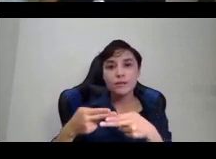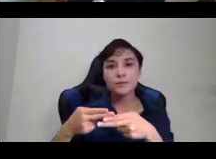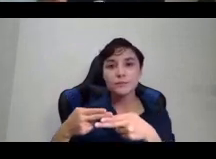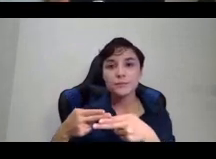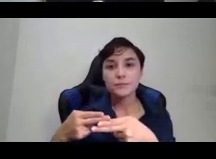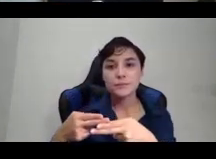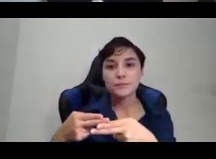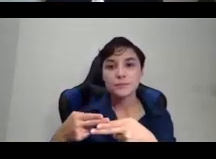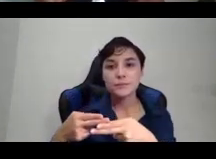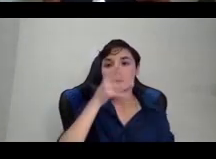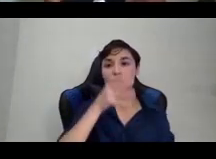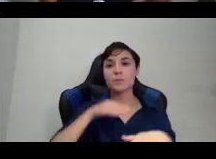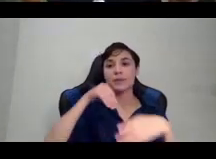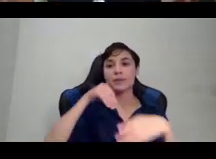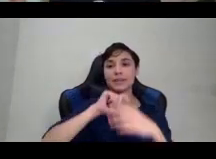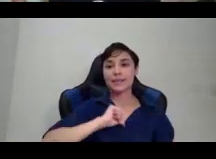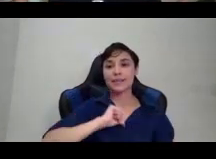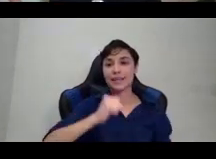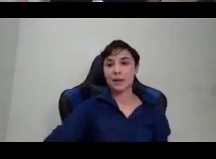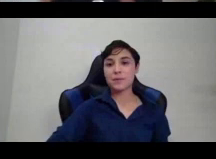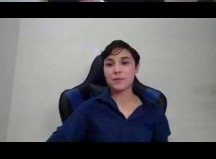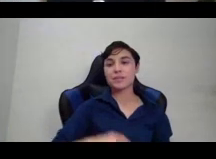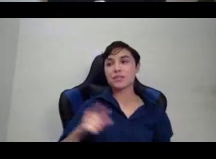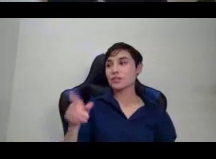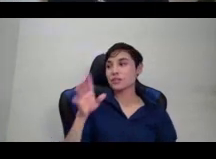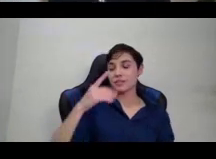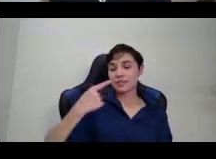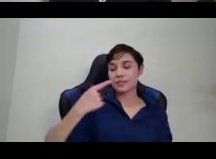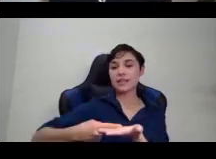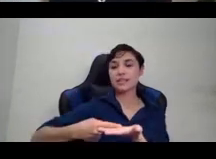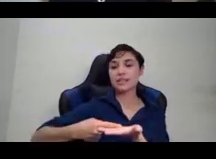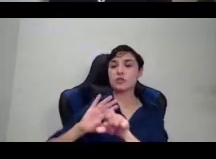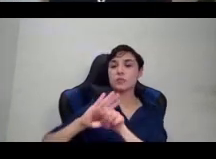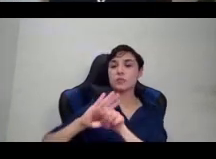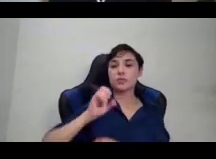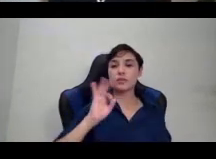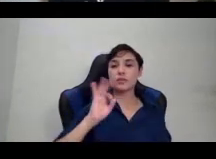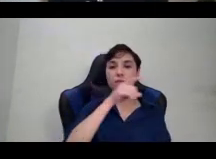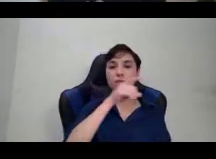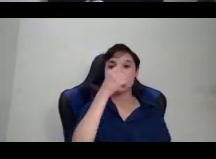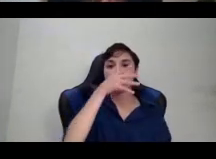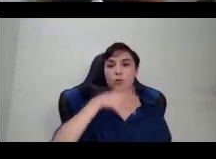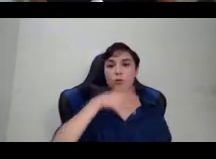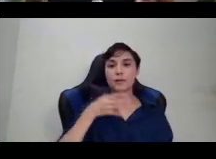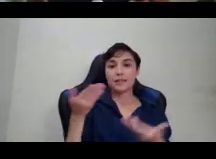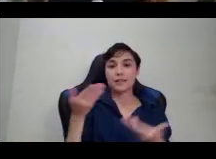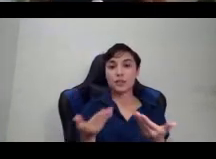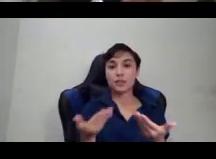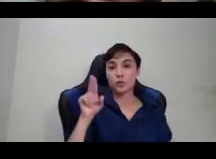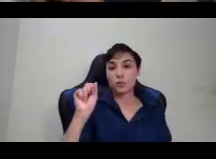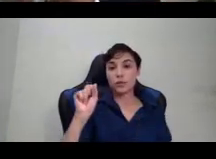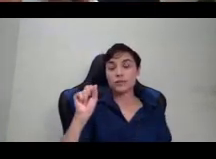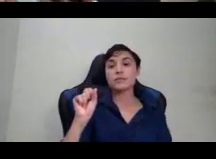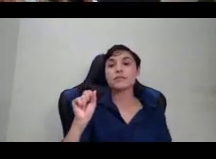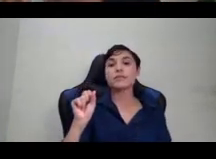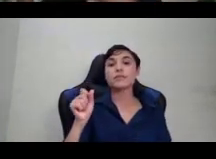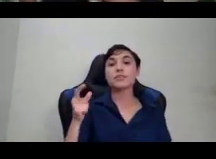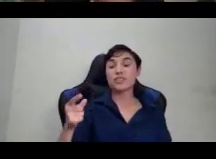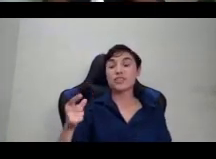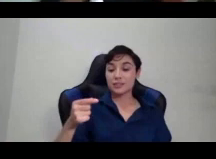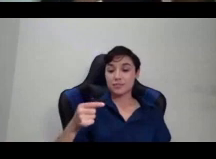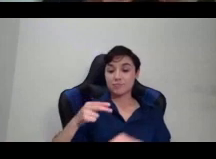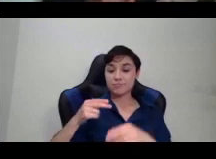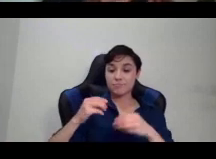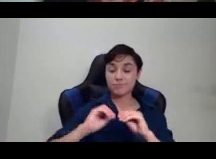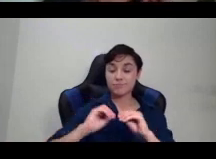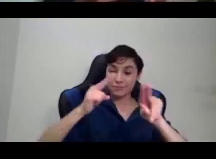qualities of the oppression of black women in America. And so she named it, she named that the oppression of black women is